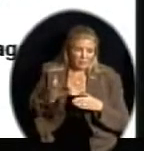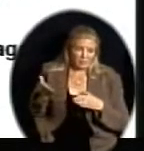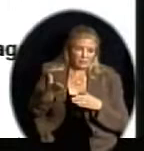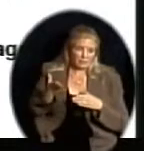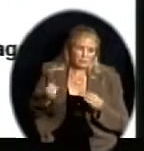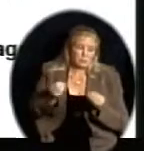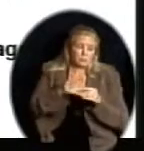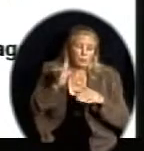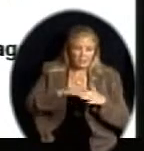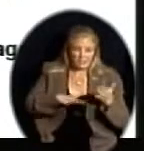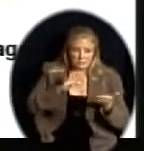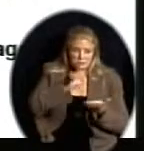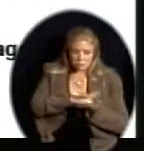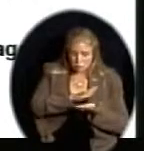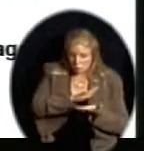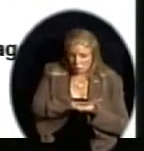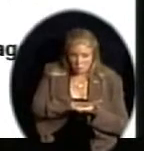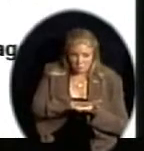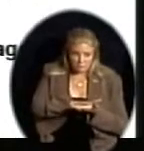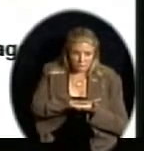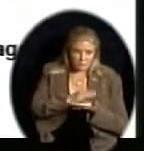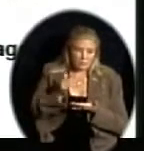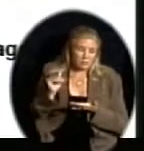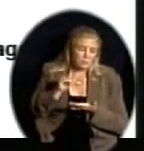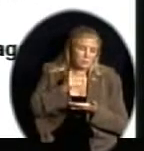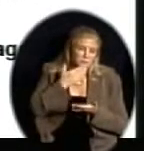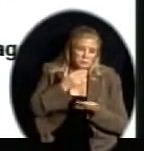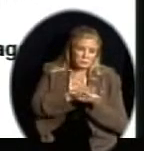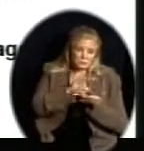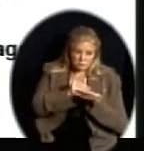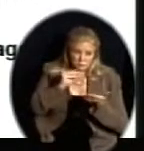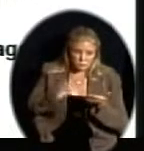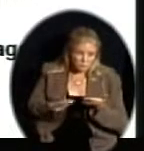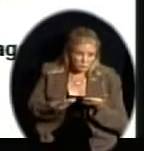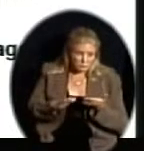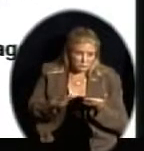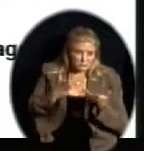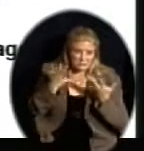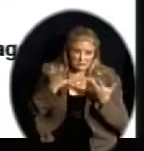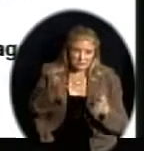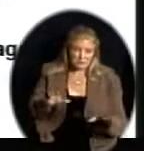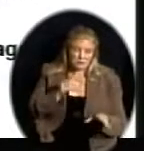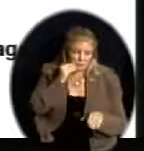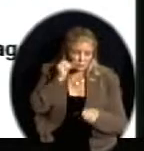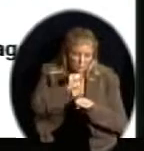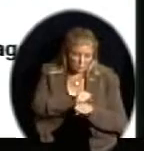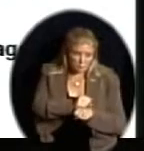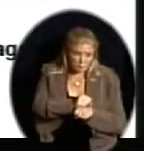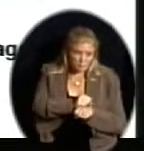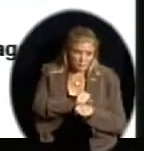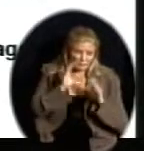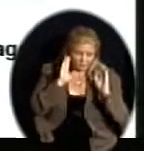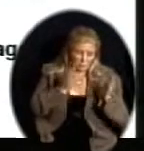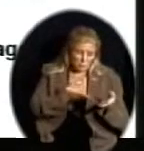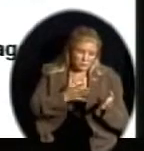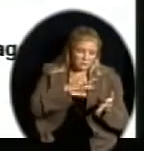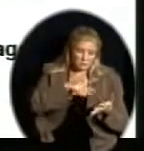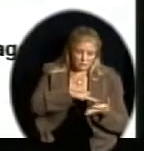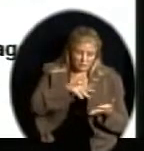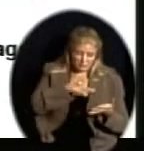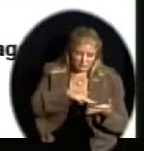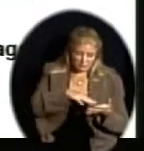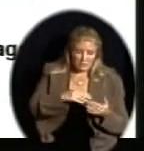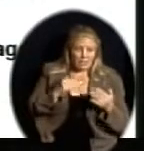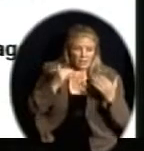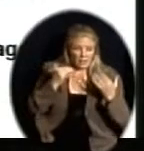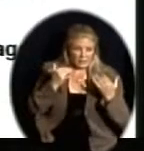describe her as being a very good student who does her homework and who attends to her studies. Carolina is now starting her